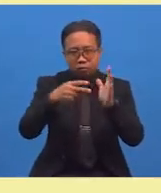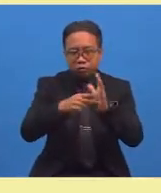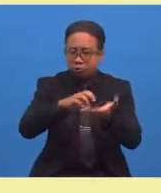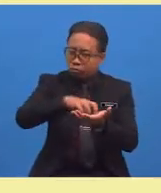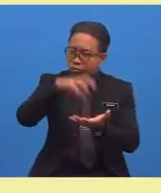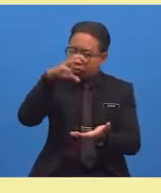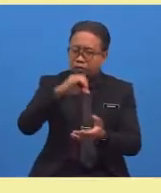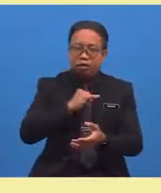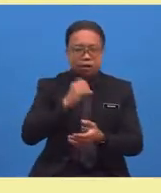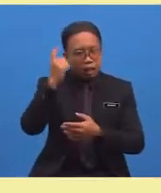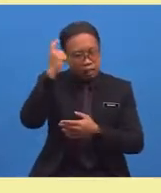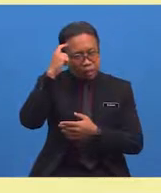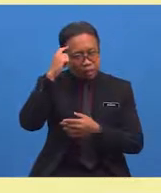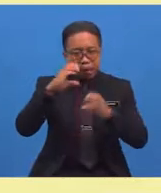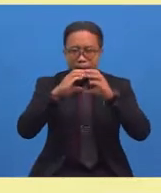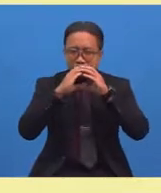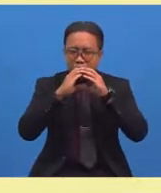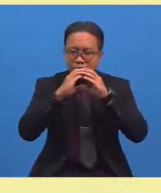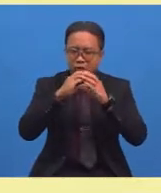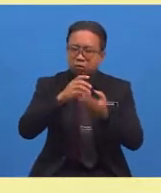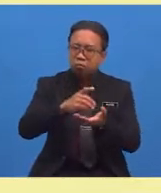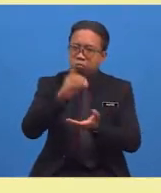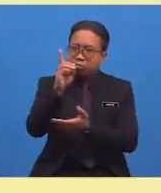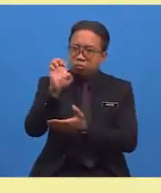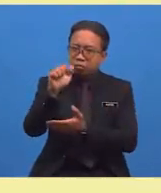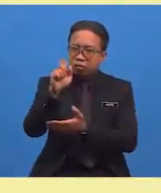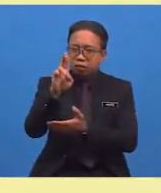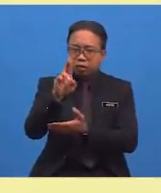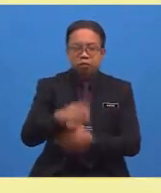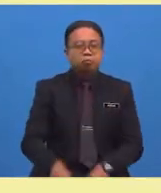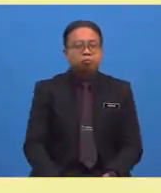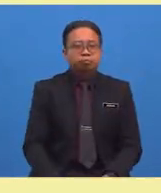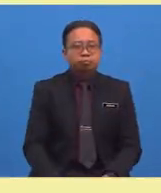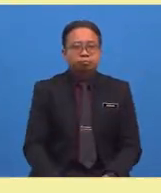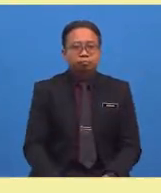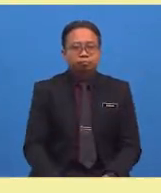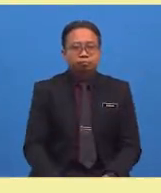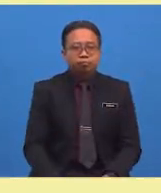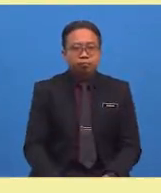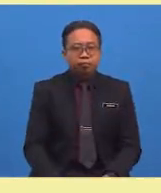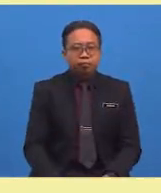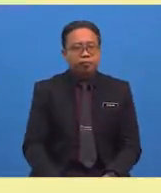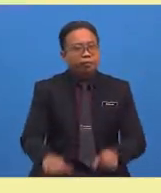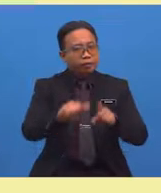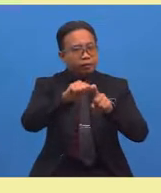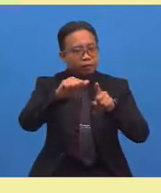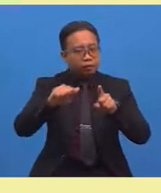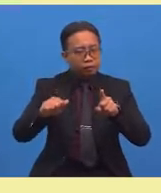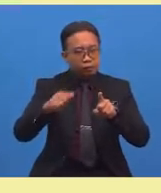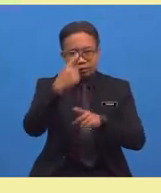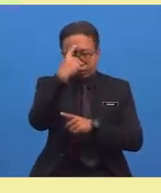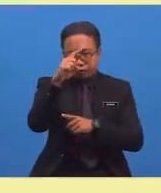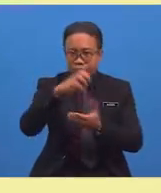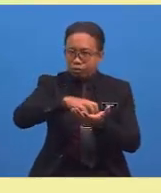the burger was a little deer. Nice job. The antonym of expensive would then